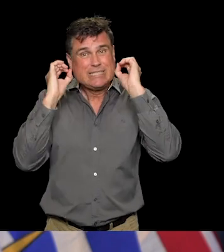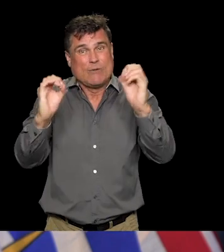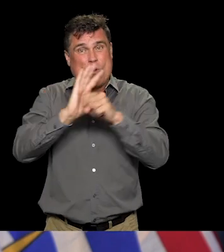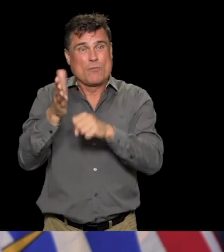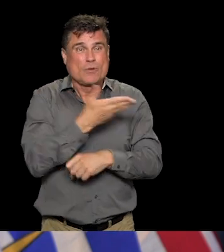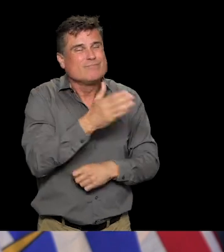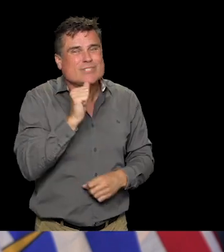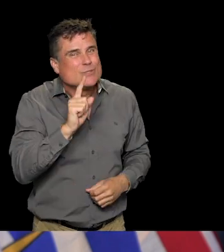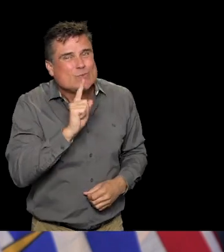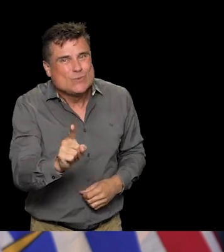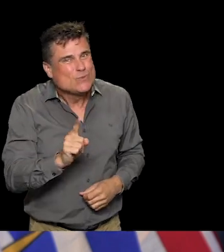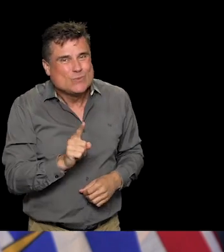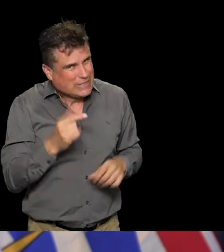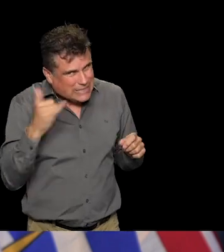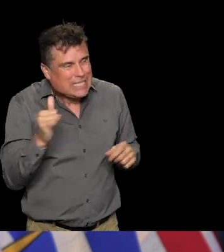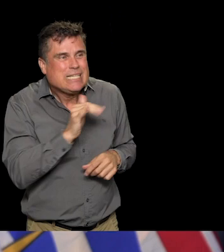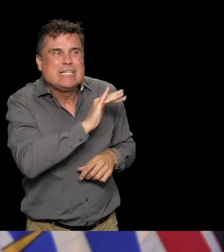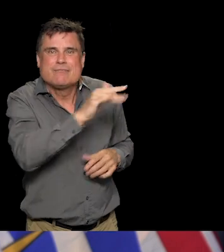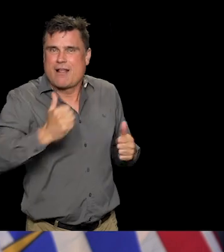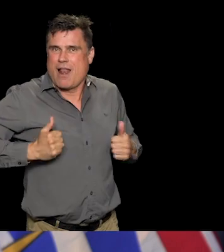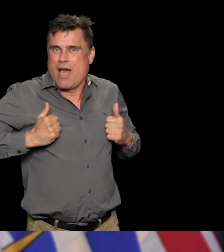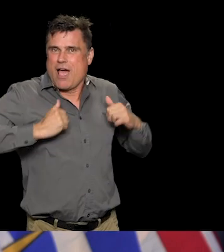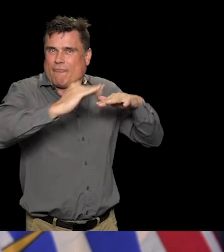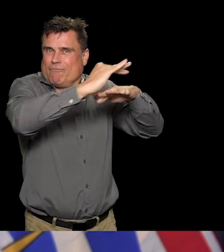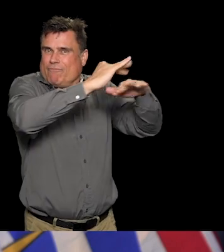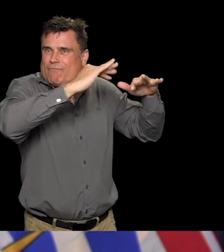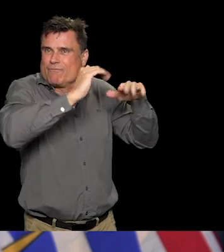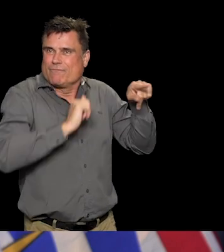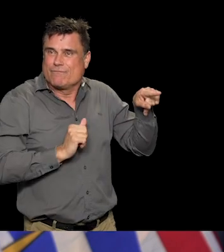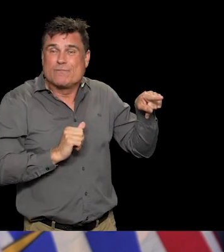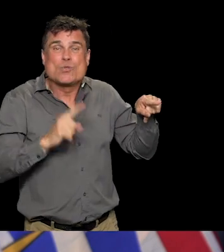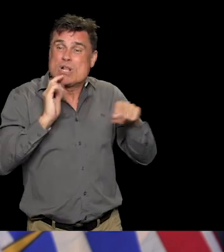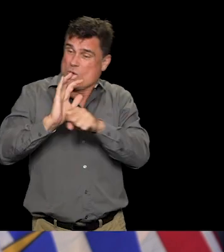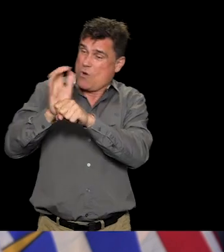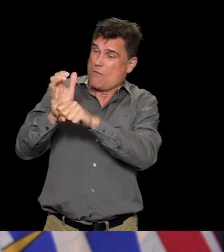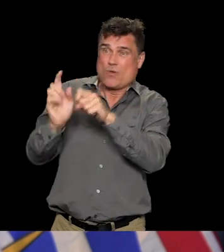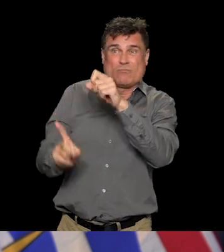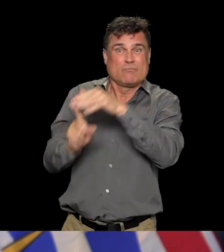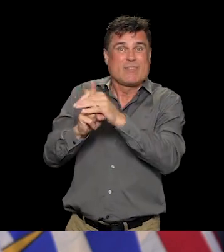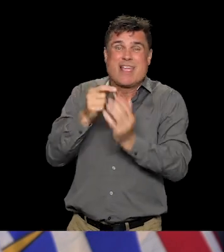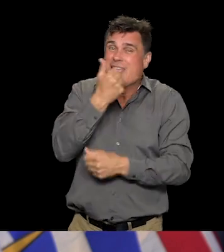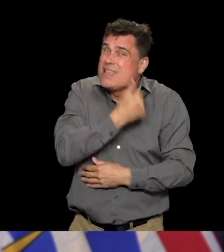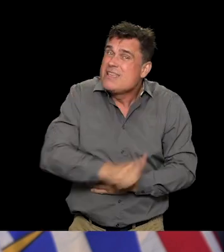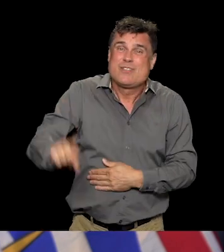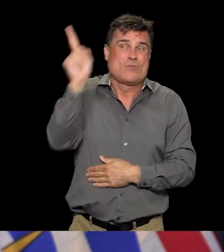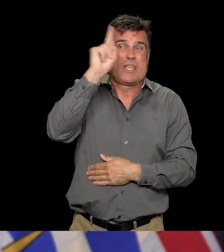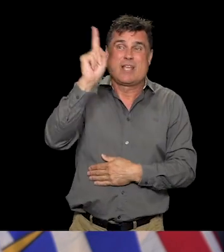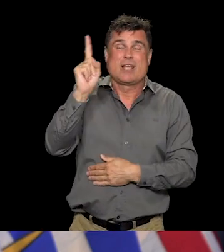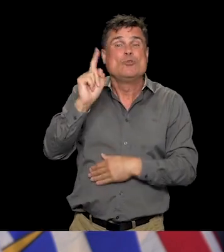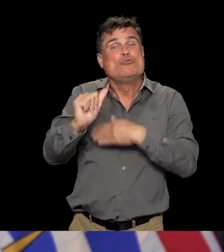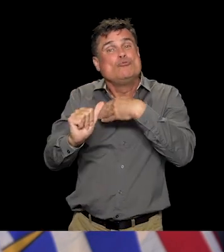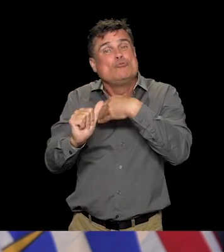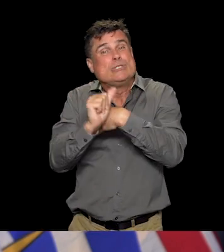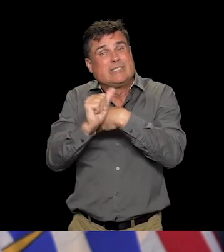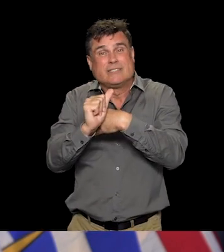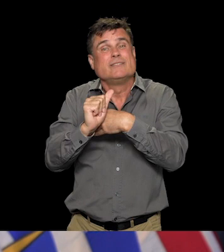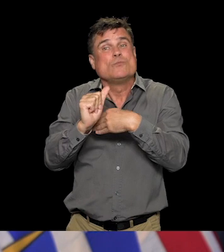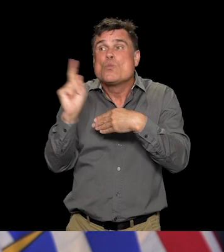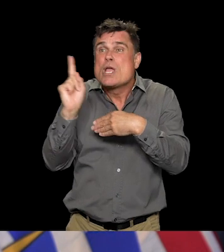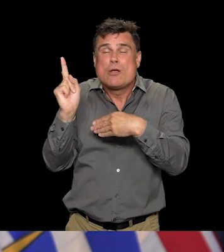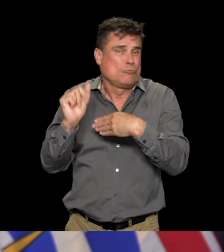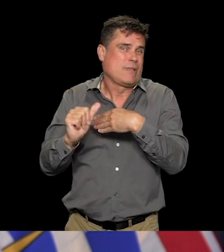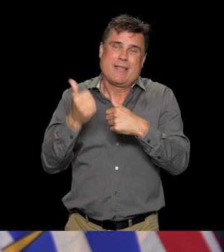mentioned, when there's virus anywhere, there's virus risk everywhere. Ethan Sawyer, CBC.